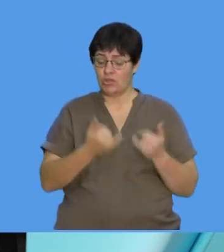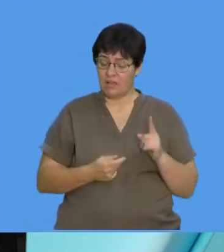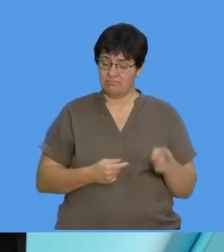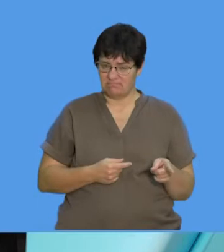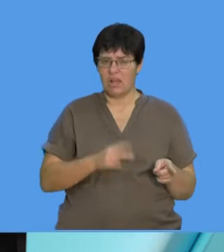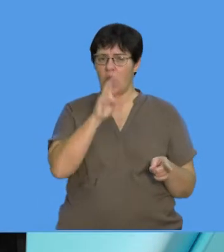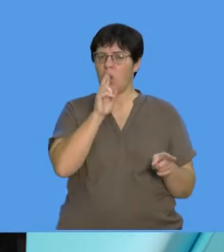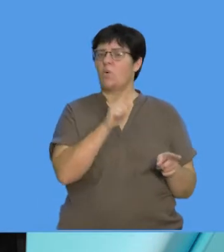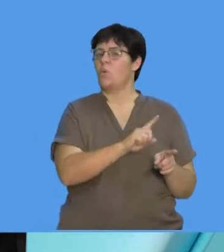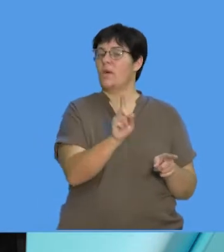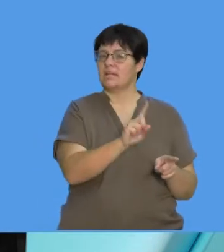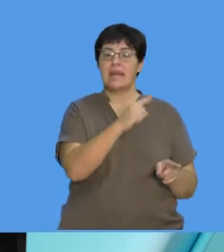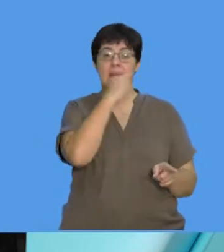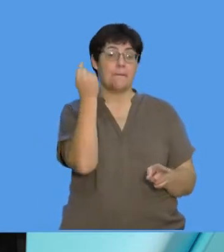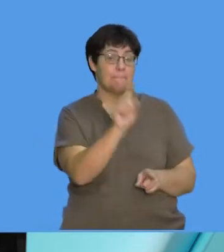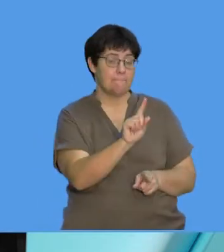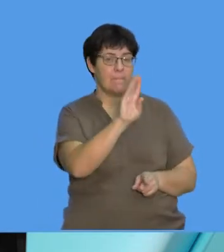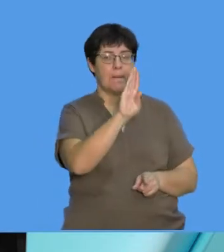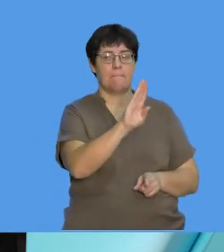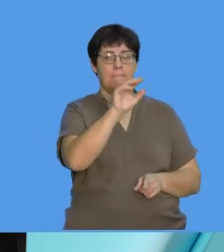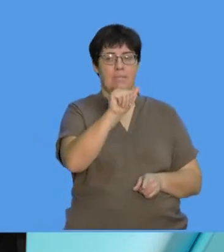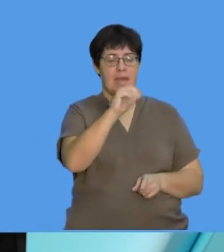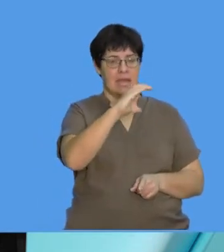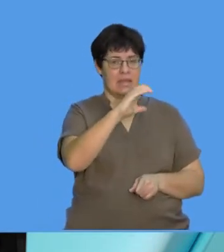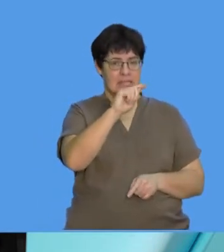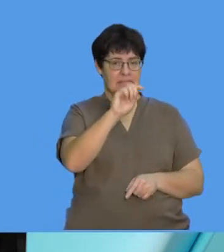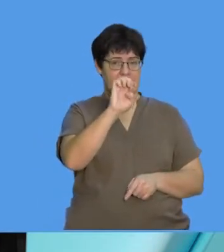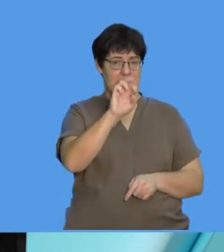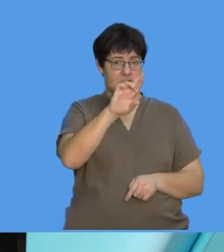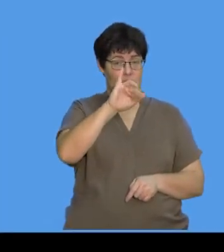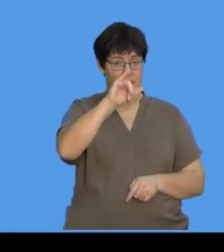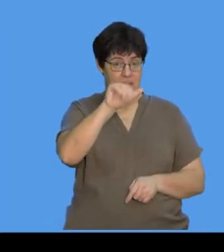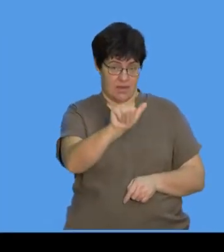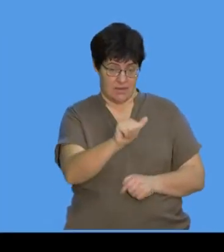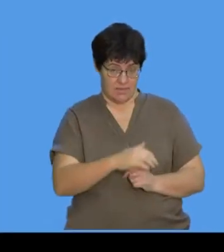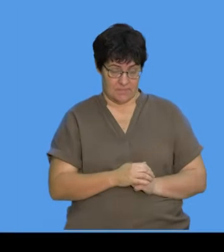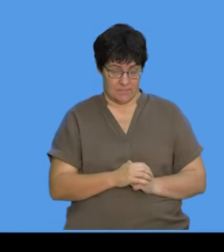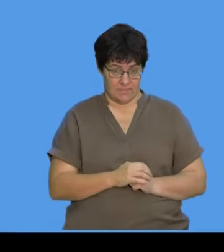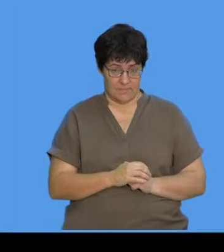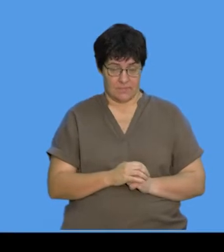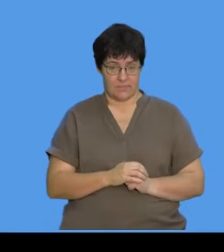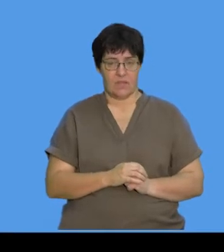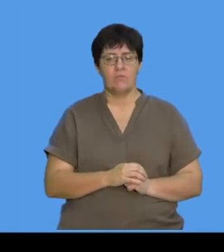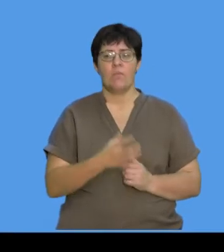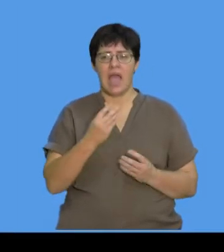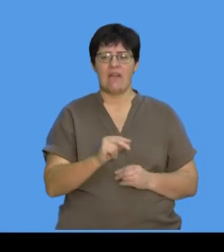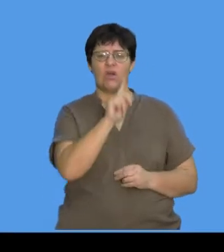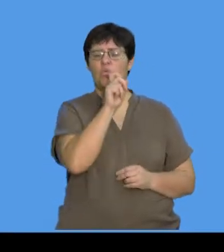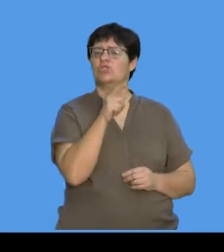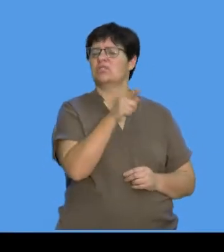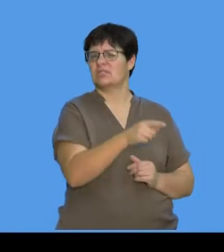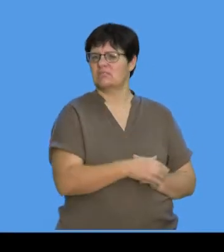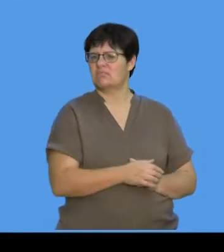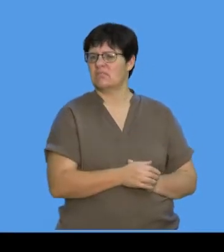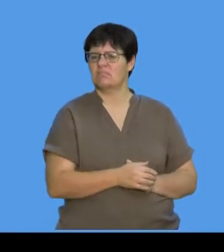microorganism that we call bacteria. Now, if you have a look on the board here, I've posed a question and